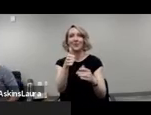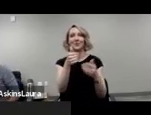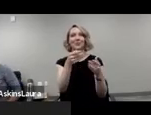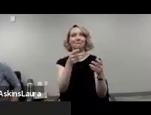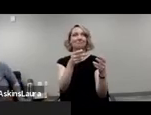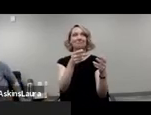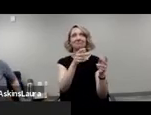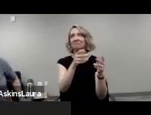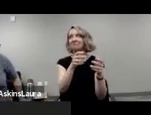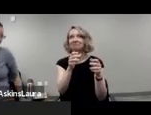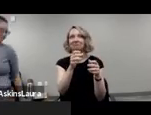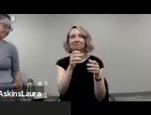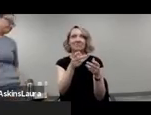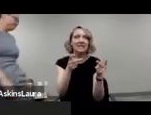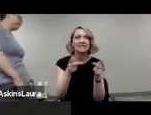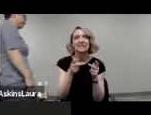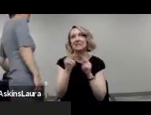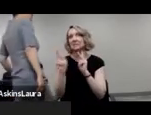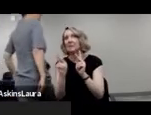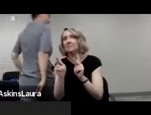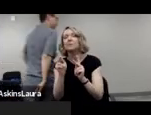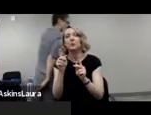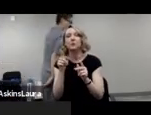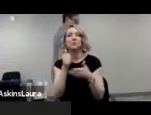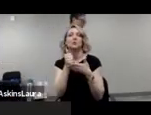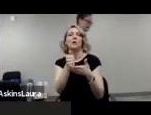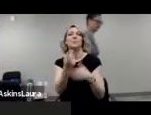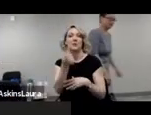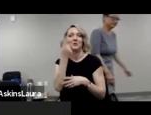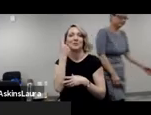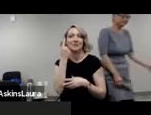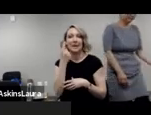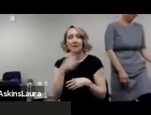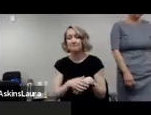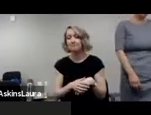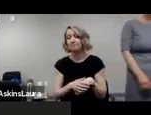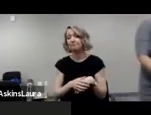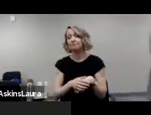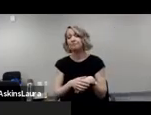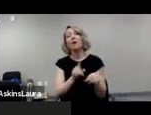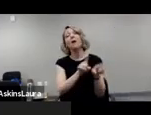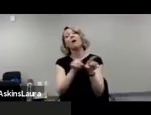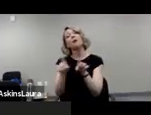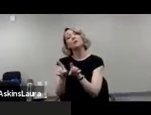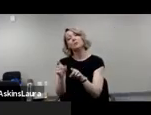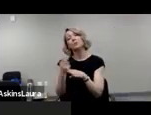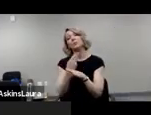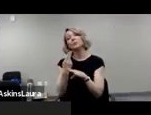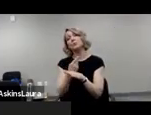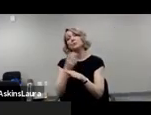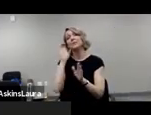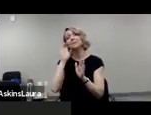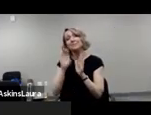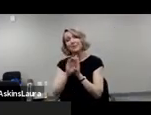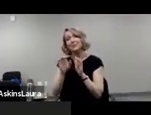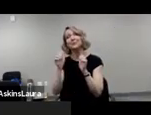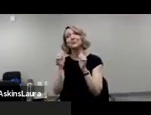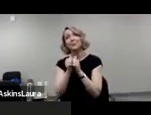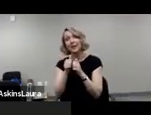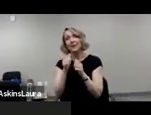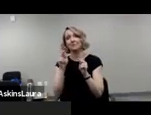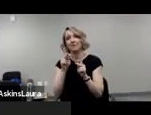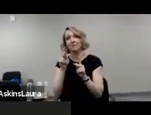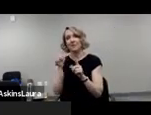you understand that. then finally, this one may not seem that obvious to people, but use images of people with disabilities in your outreach